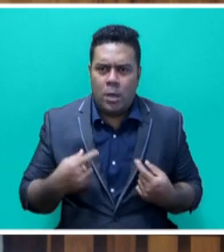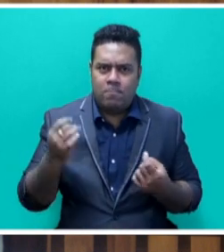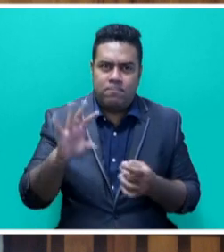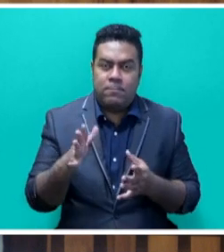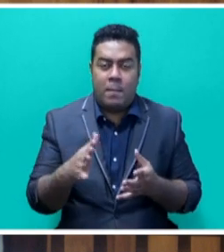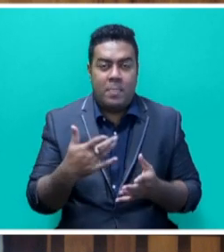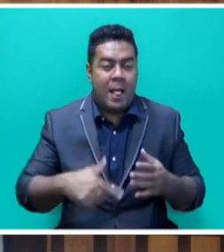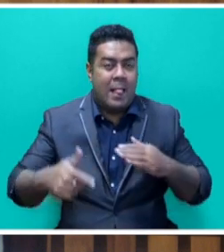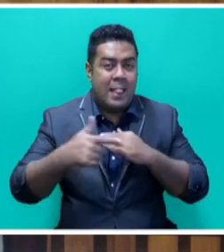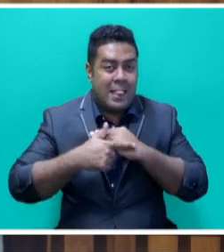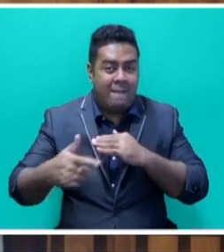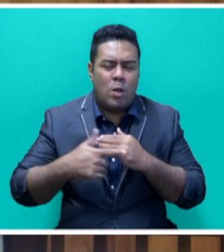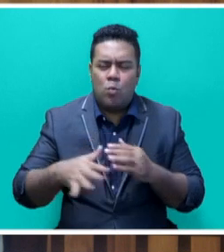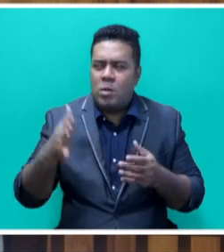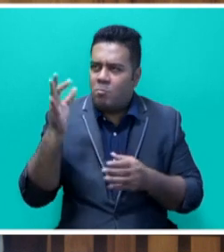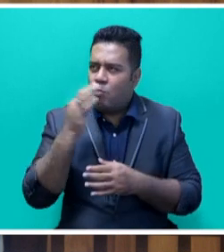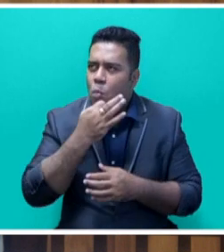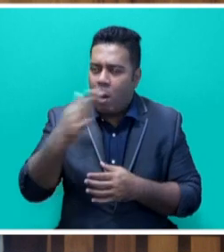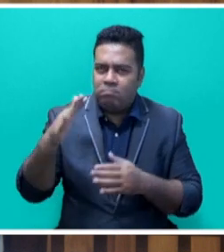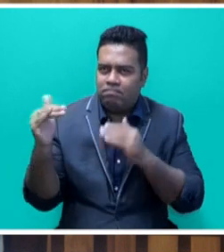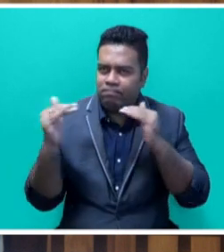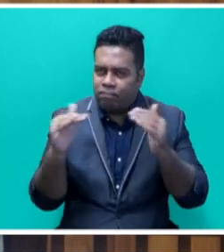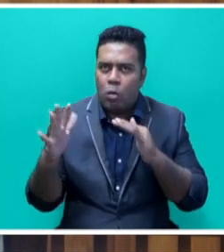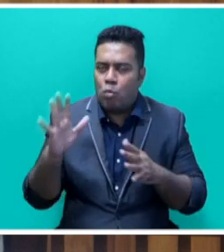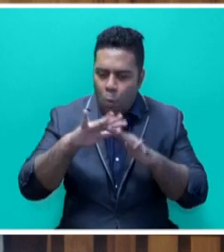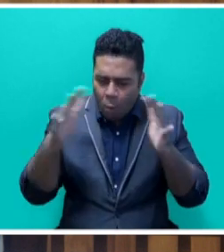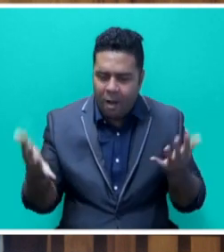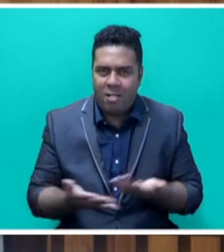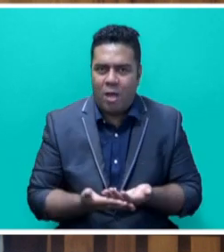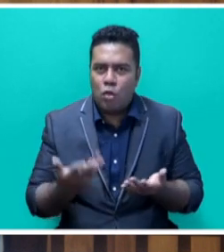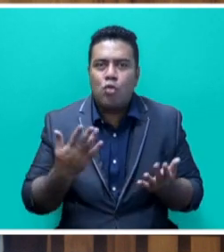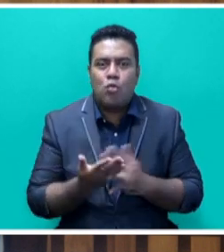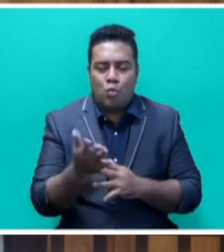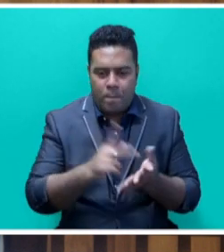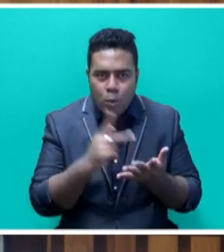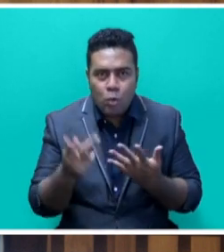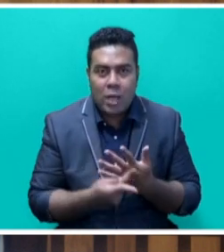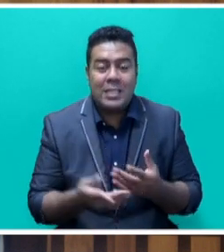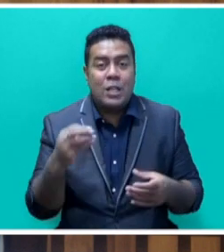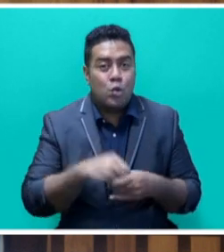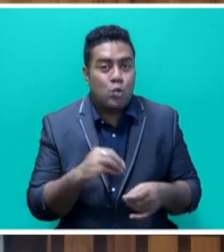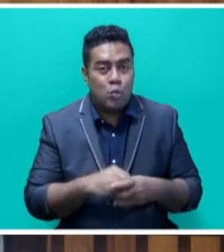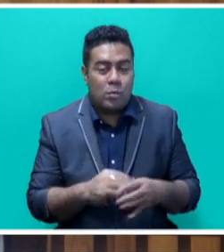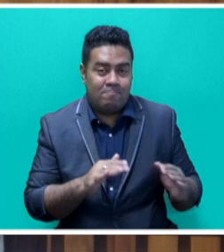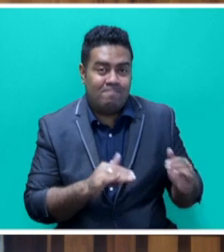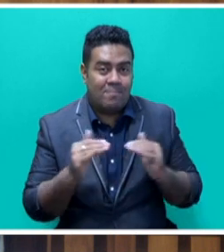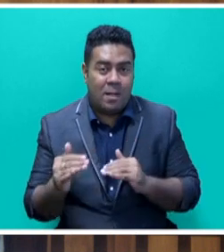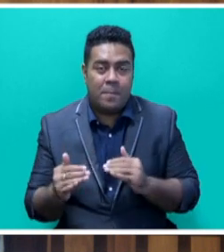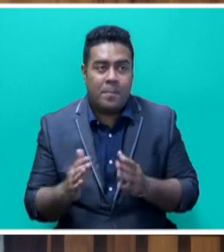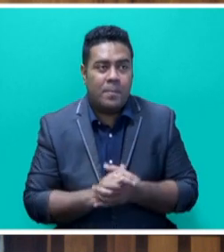level of climate action with demand from the rest of the world through innovative projects, including an agro-photovoltaic 4